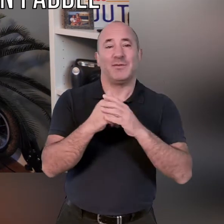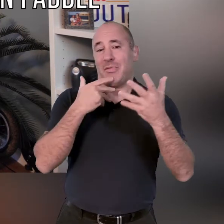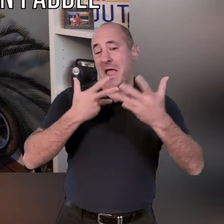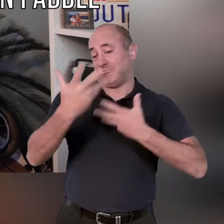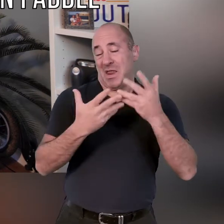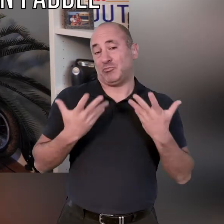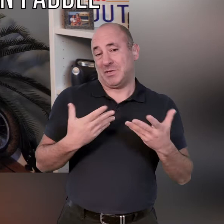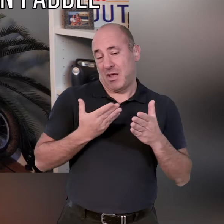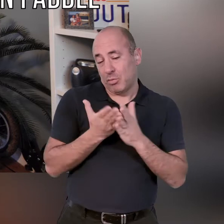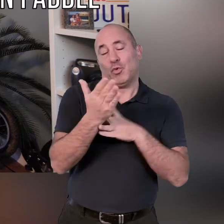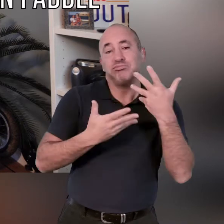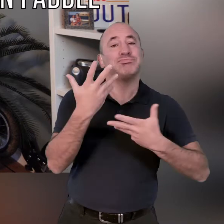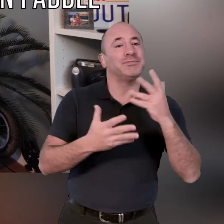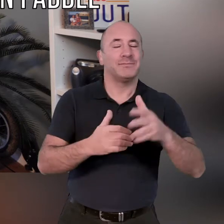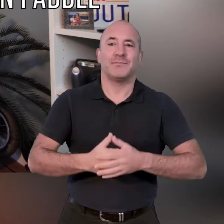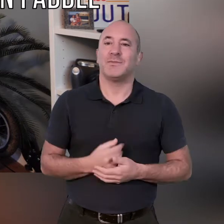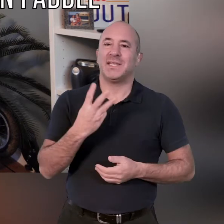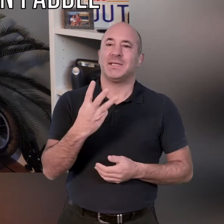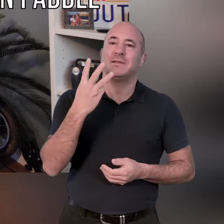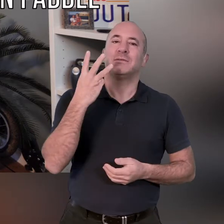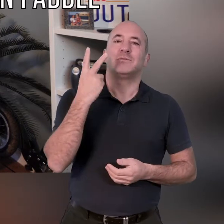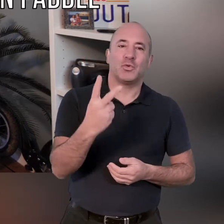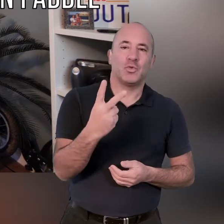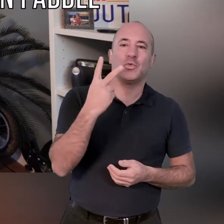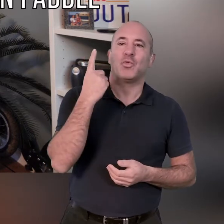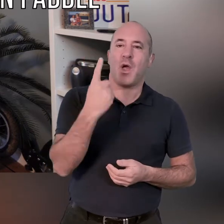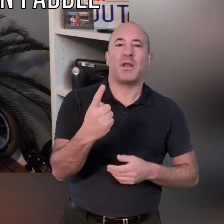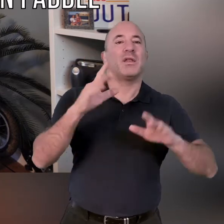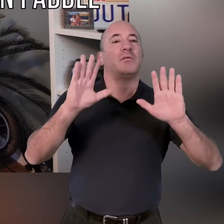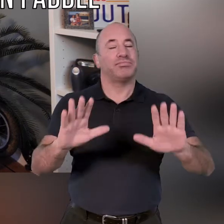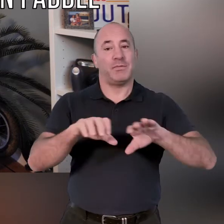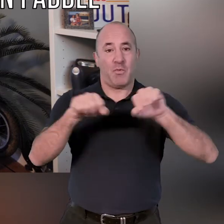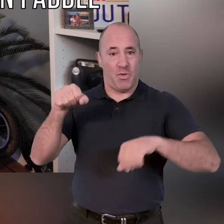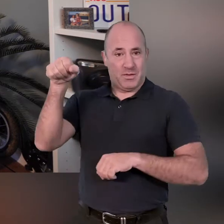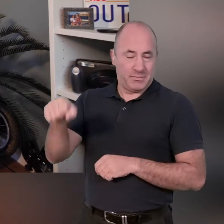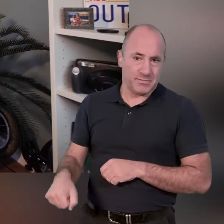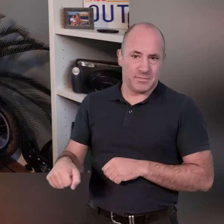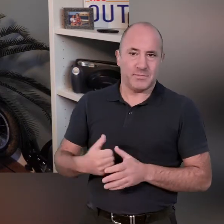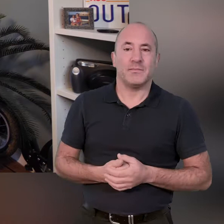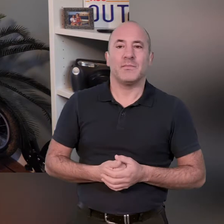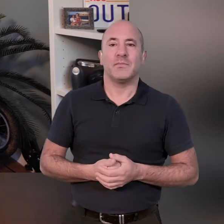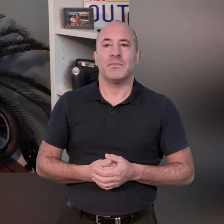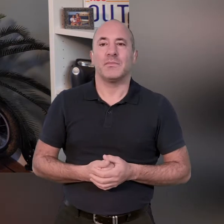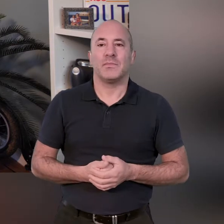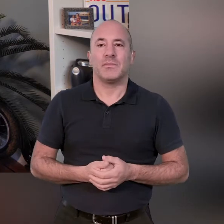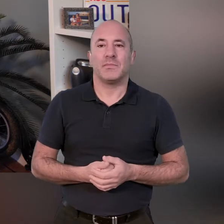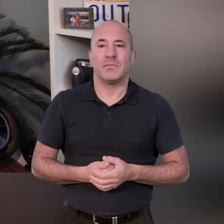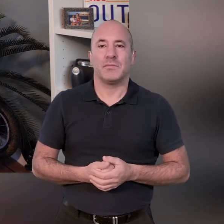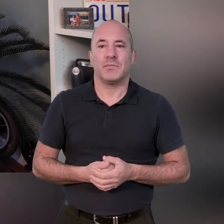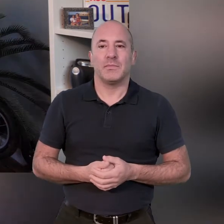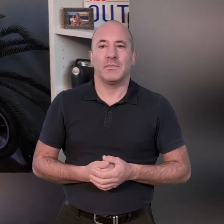as we go through the session today anyway three two one let's put the pole down grab